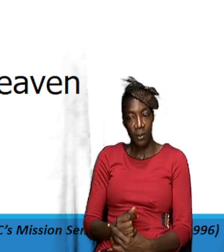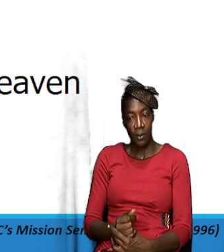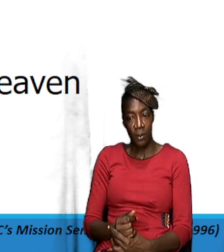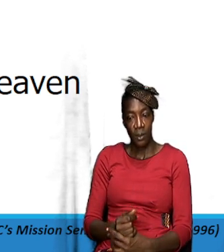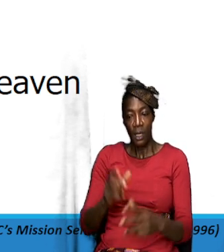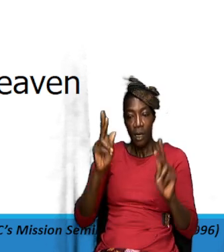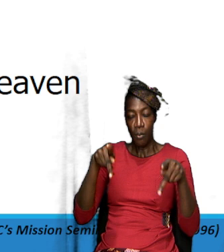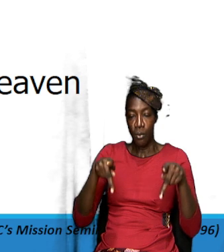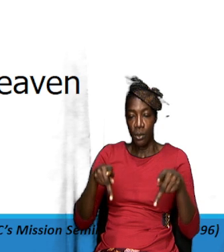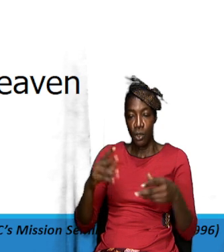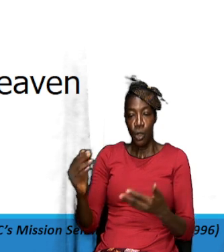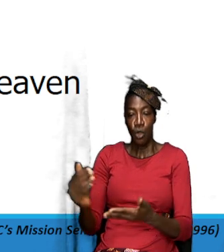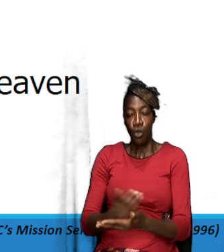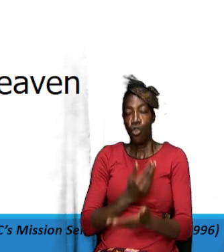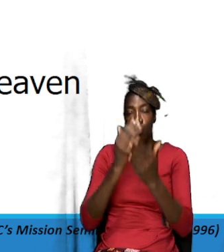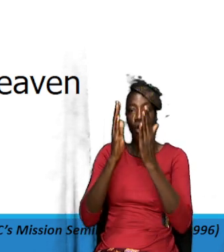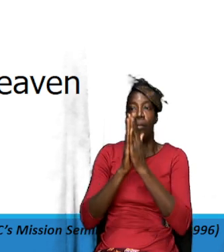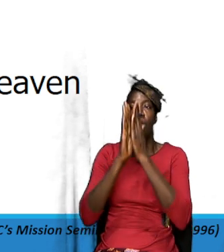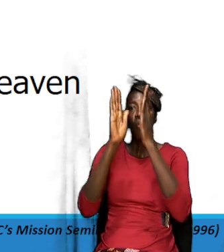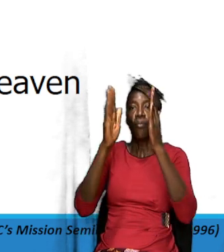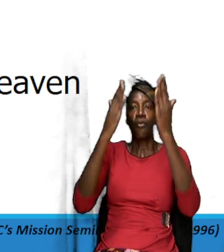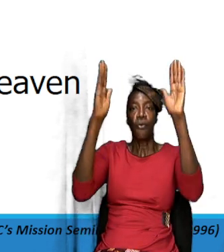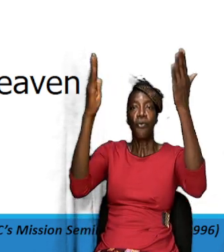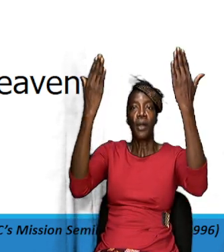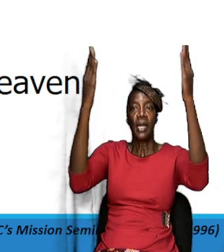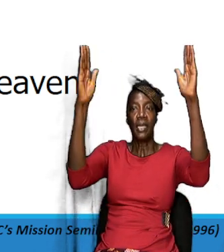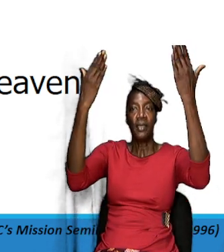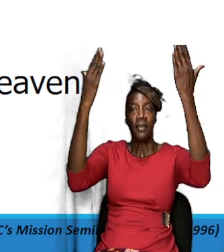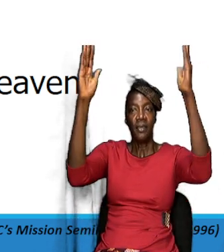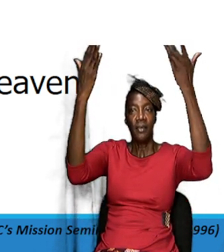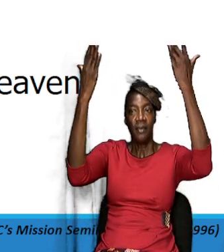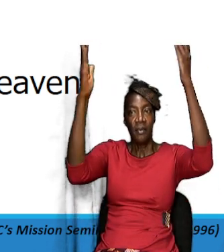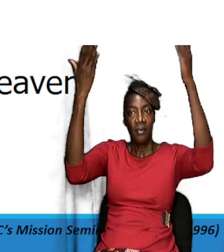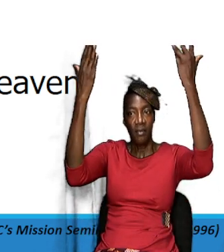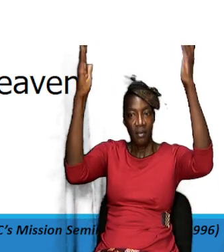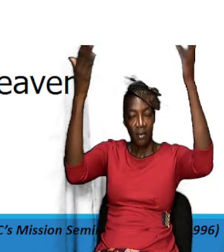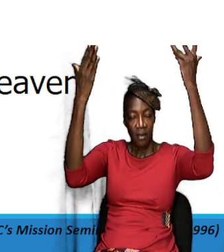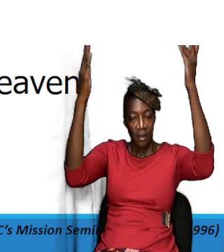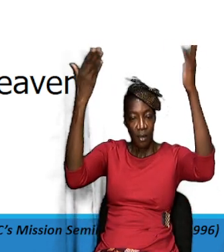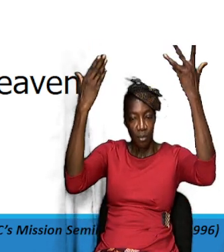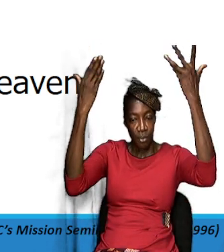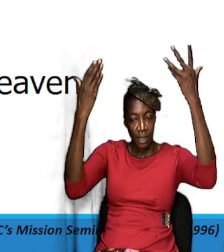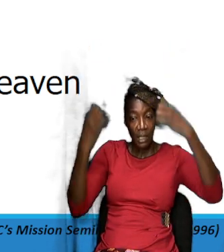in some praise you know praise is important in praying